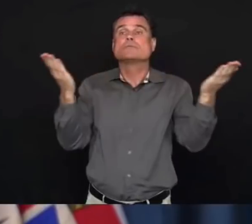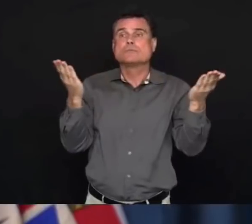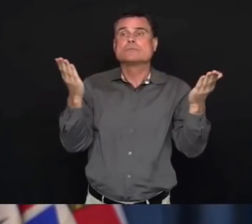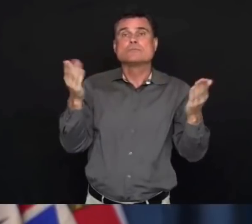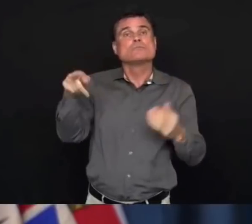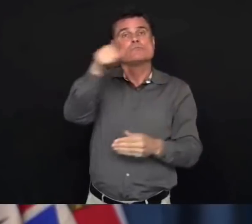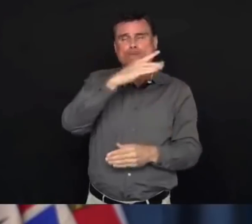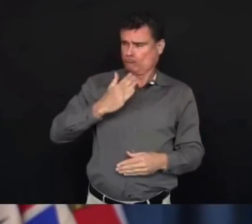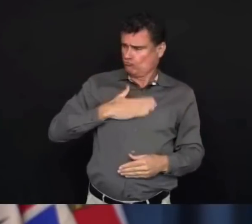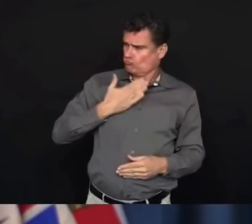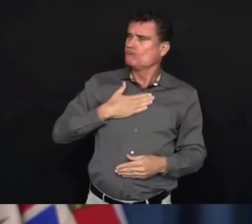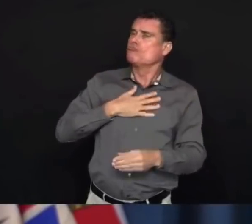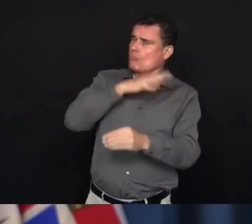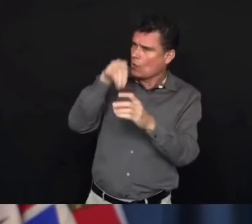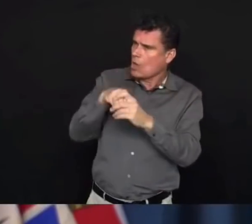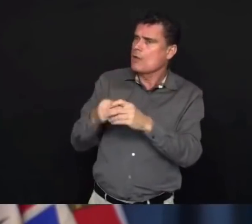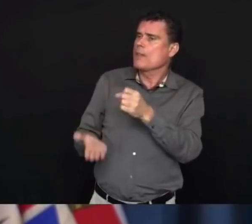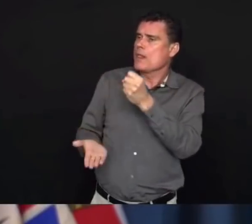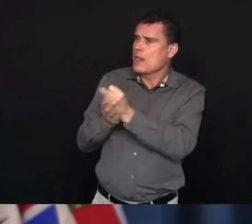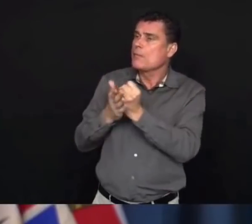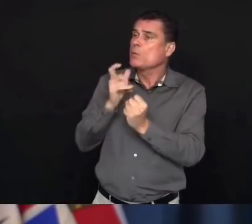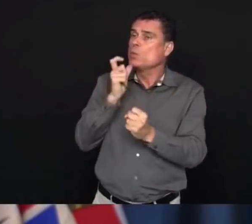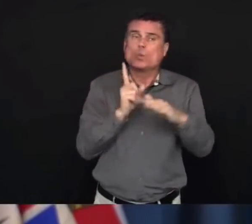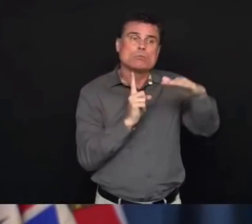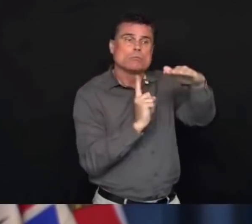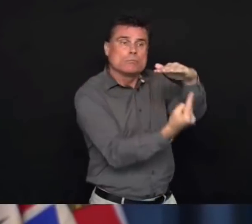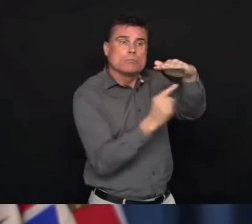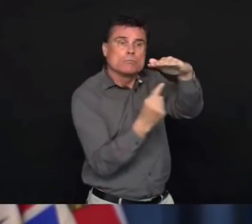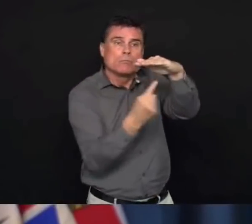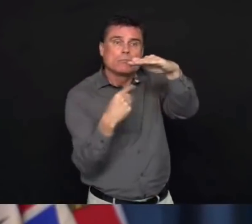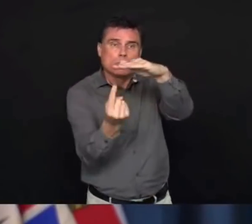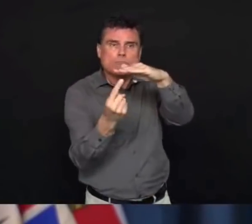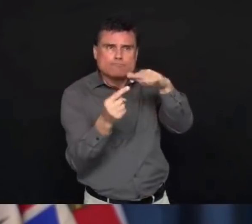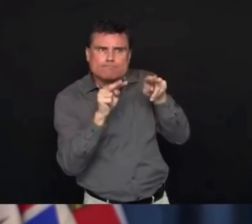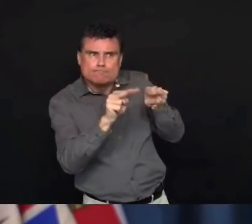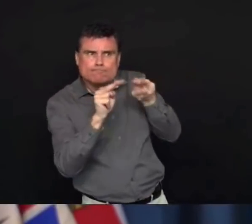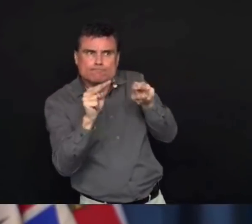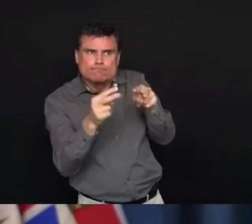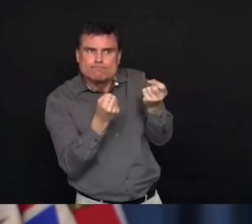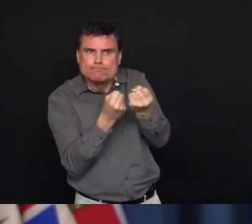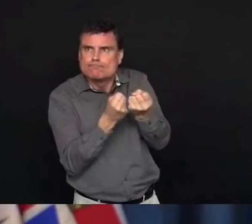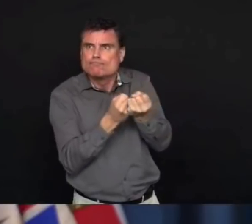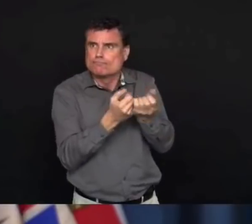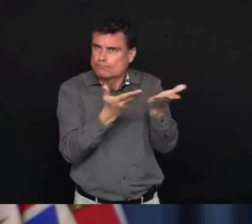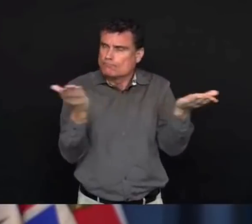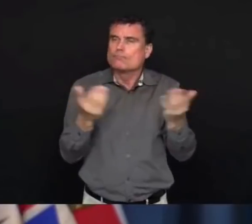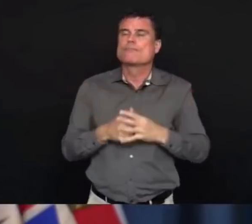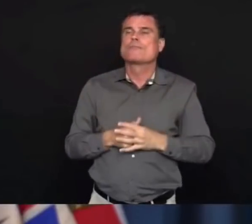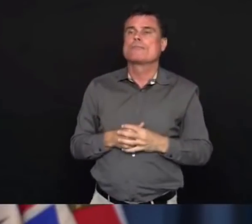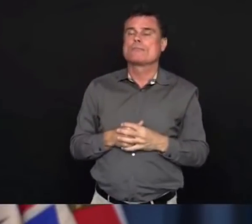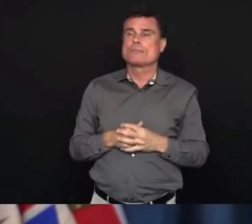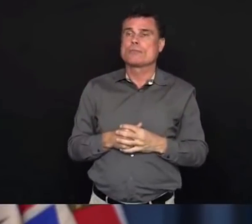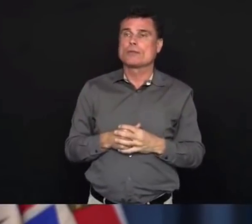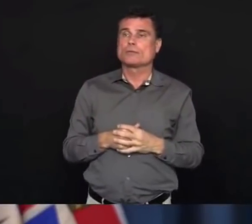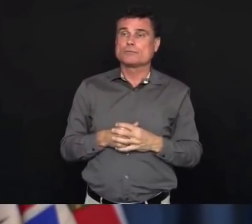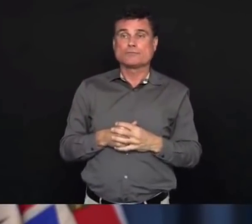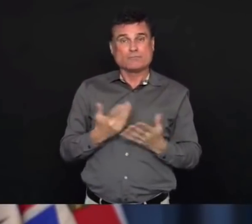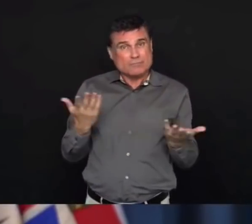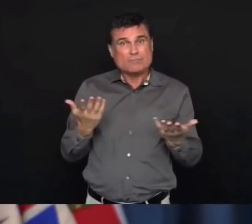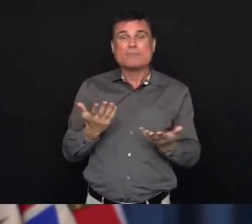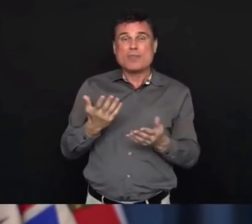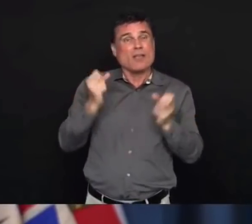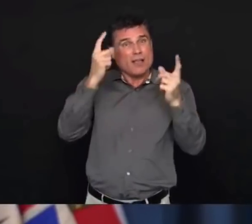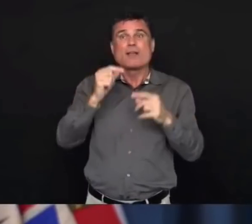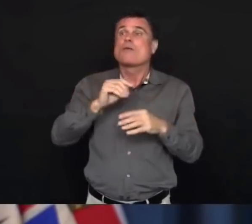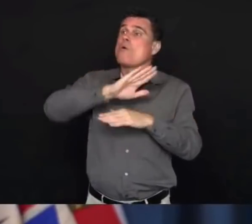stand with us and make sure we're doing all that we can to continue to prevent transmission of this virus in our